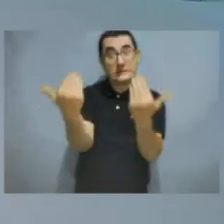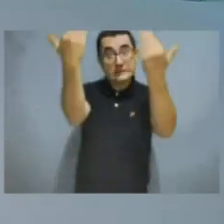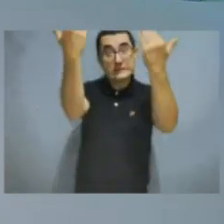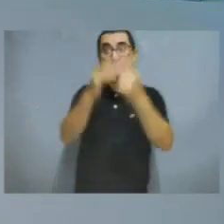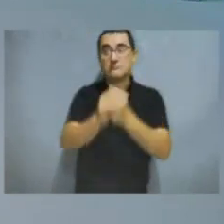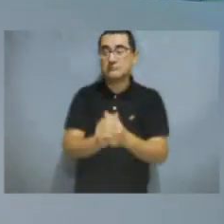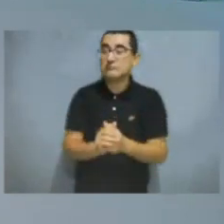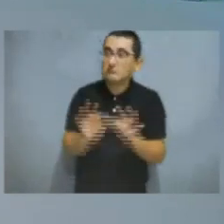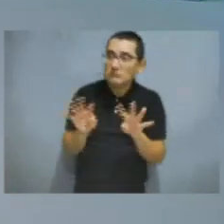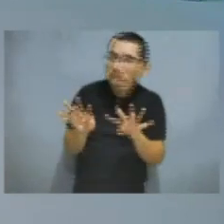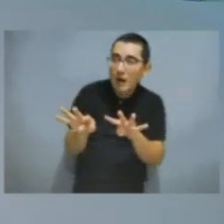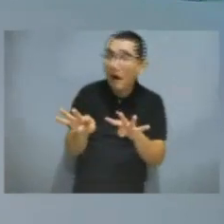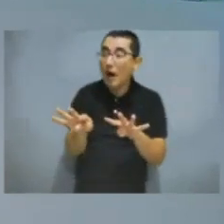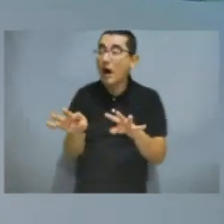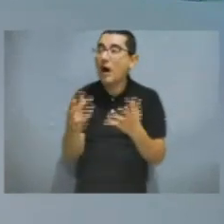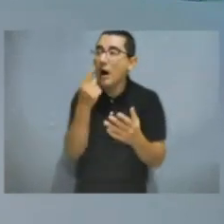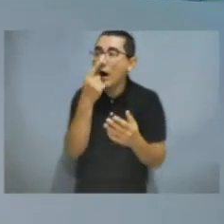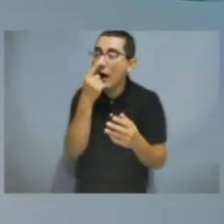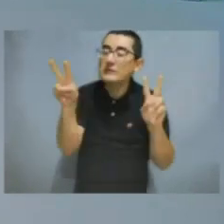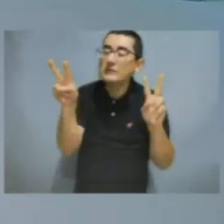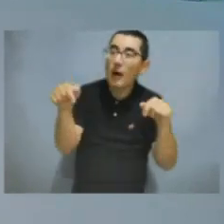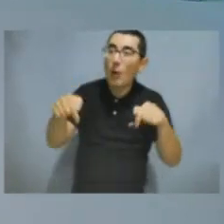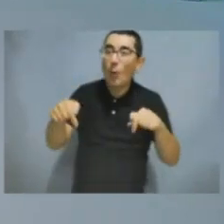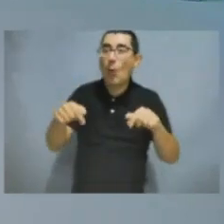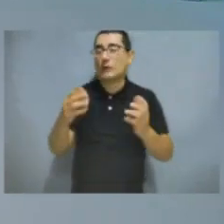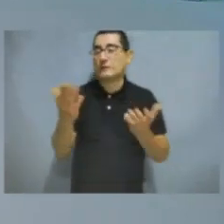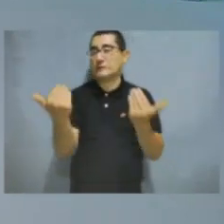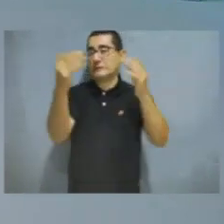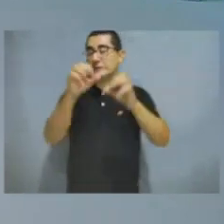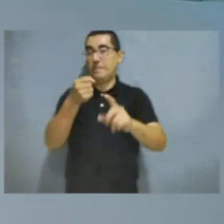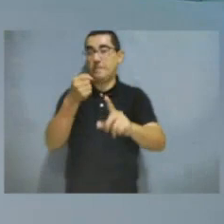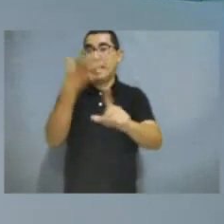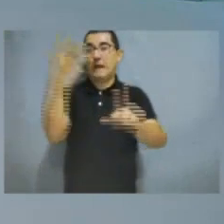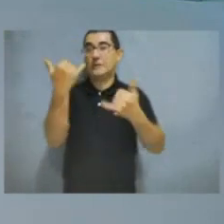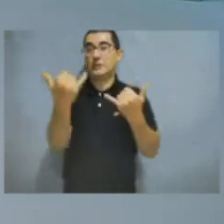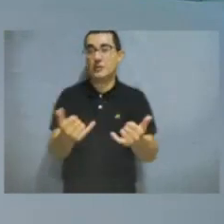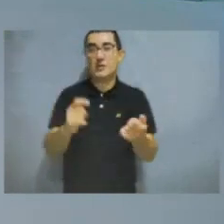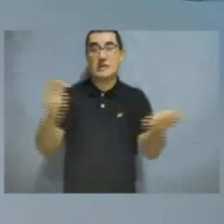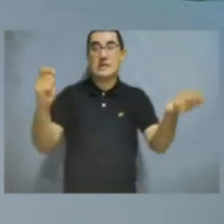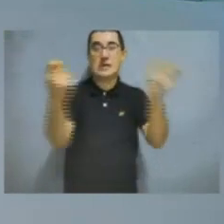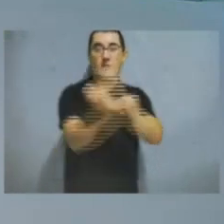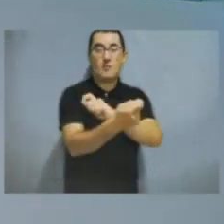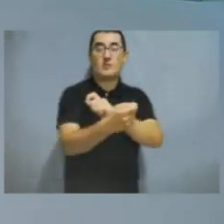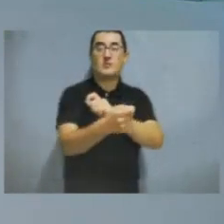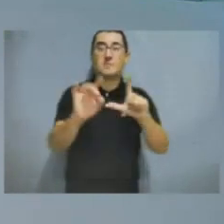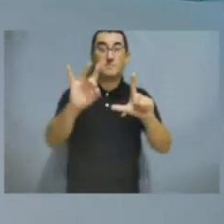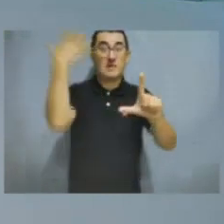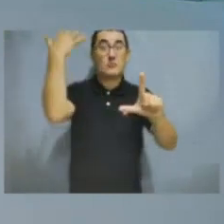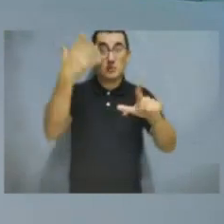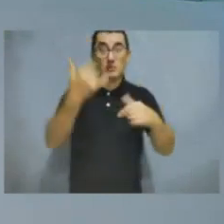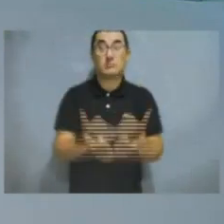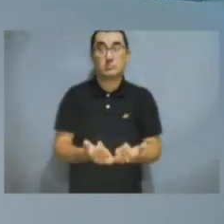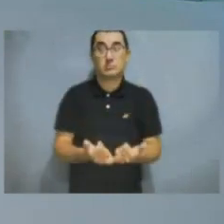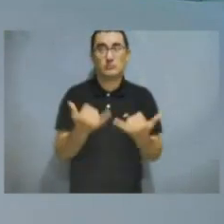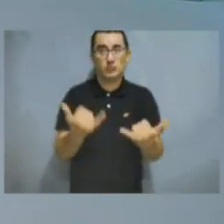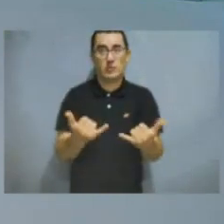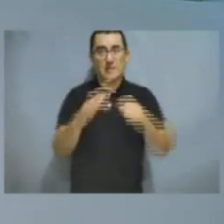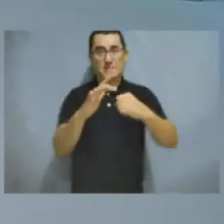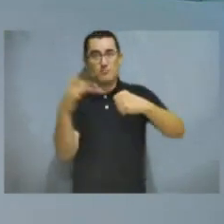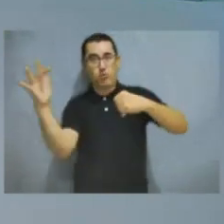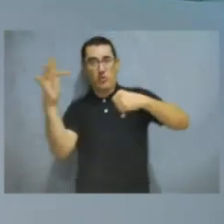that exists in this topic so relevant today, especially when we are talking about digital transformation,